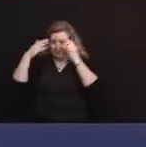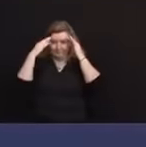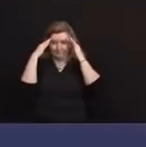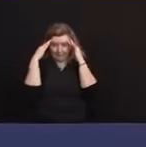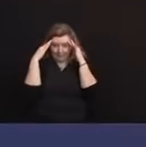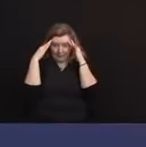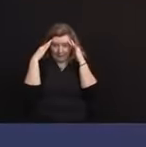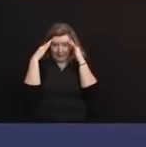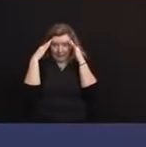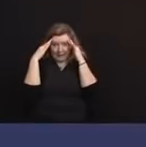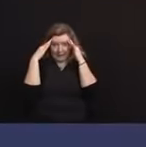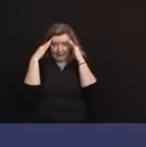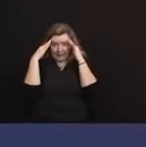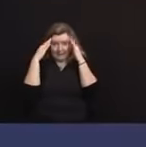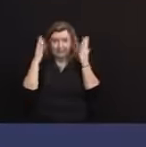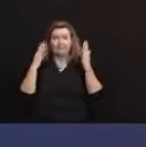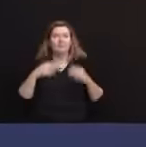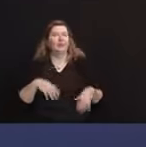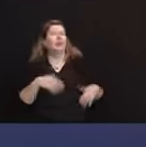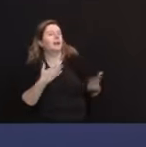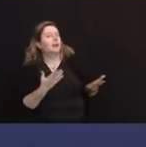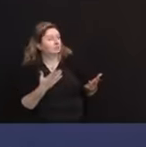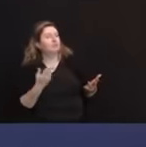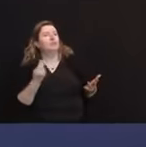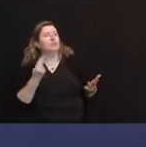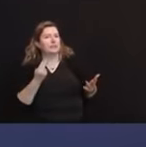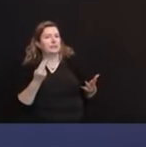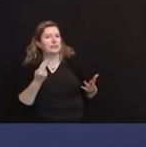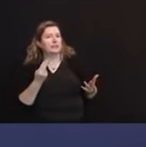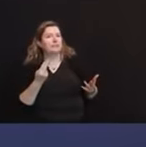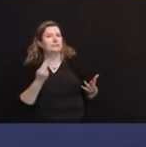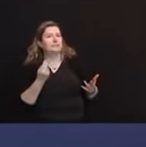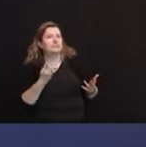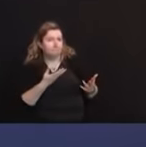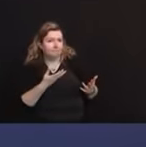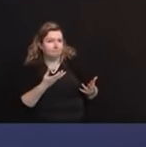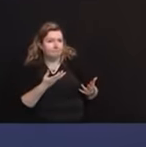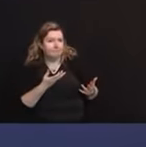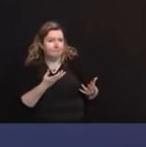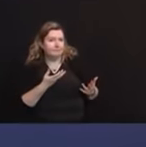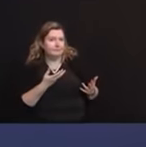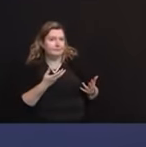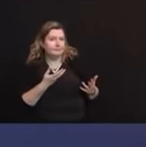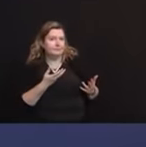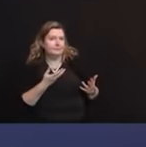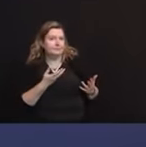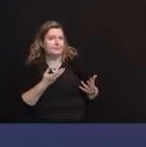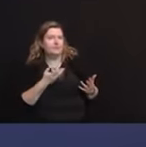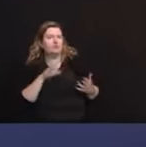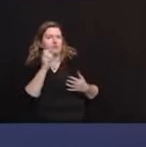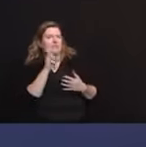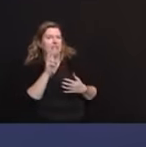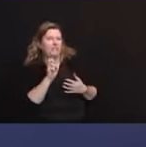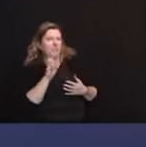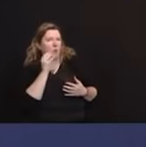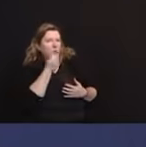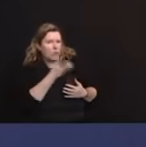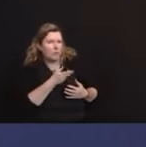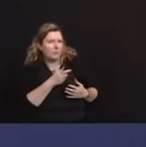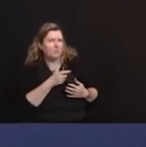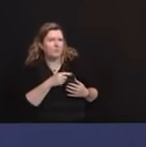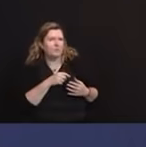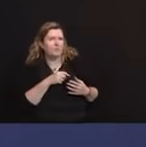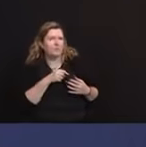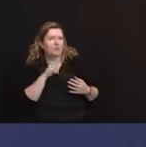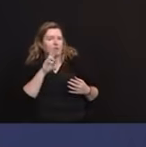rain beginning, it looks like Christmas Eve. By the way, we will aggressively communicate on this. Ready.nj.gov is always a good